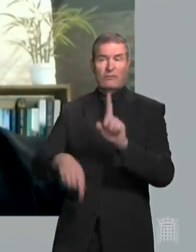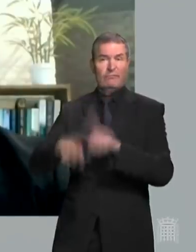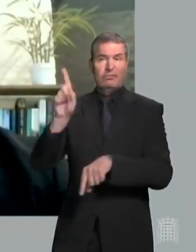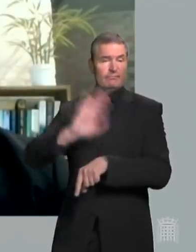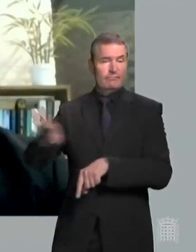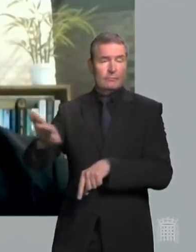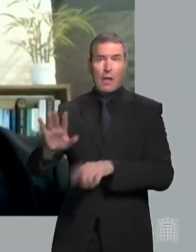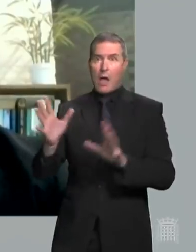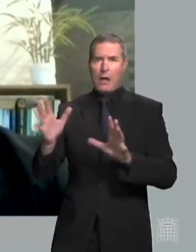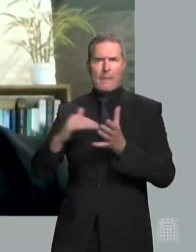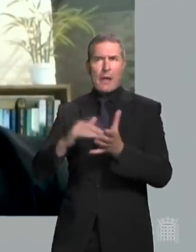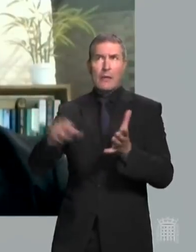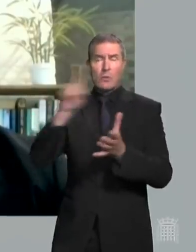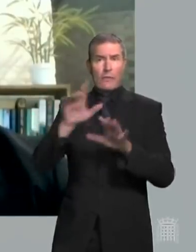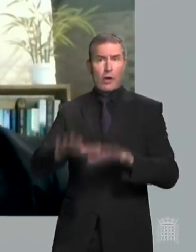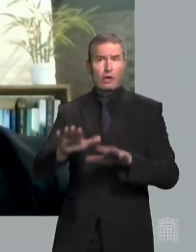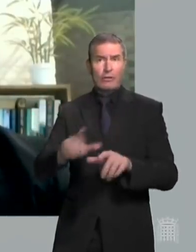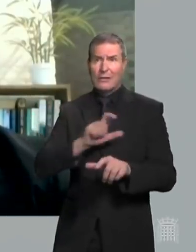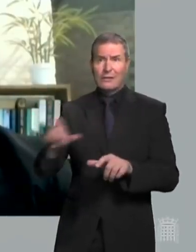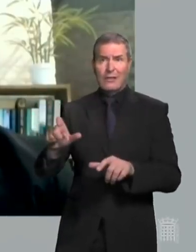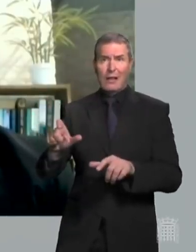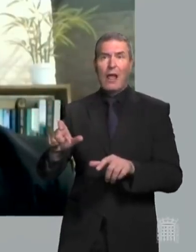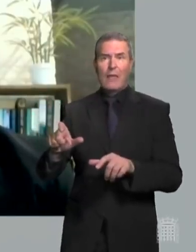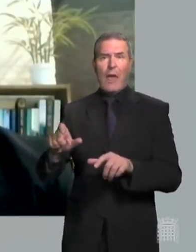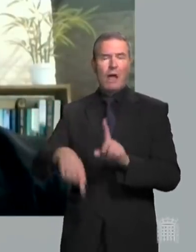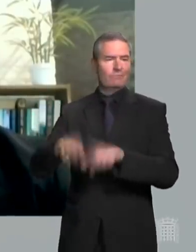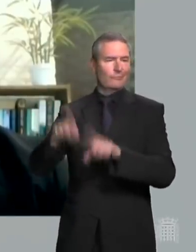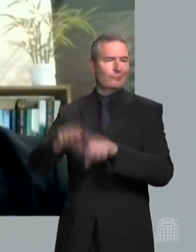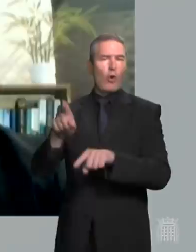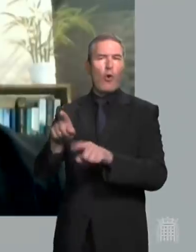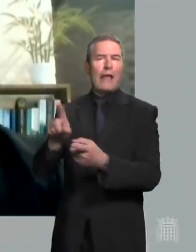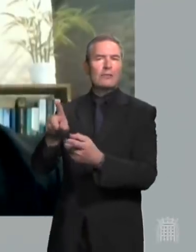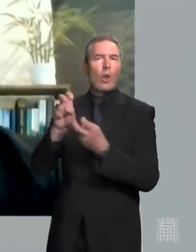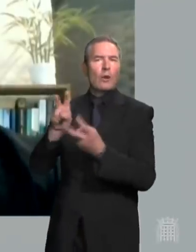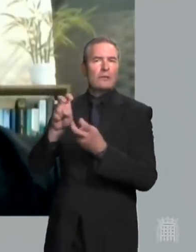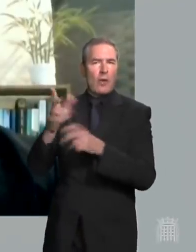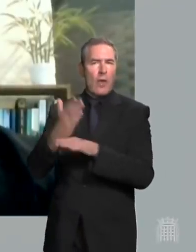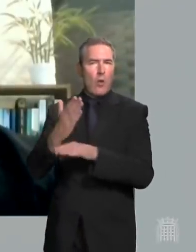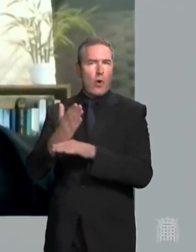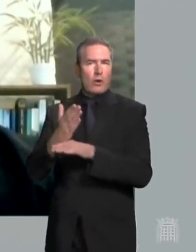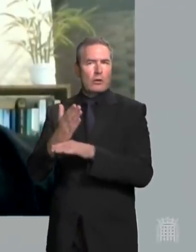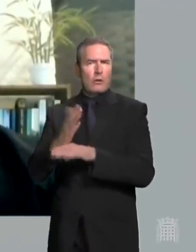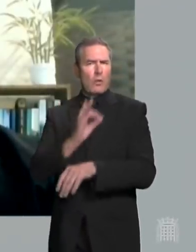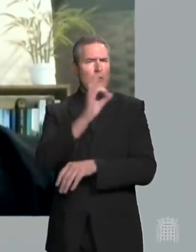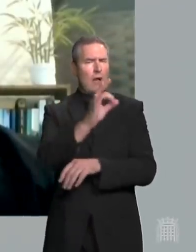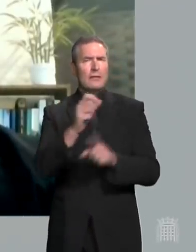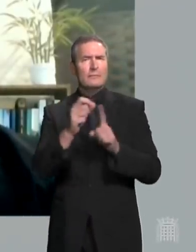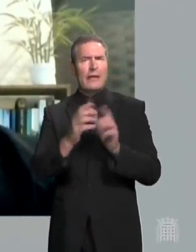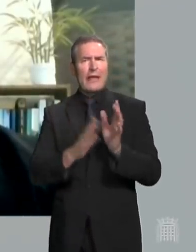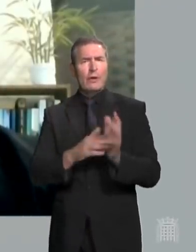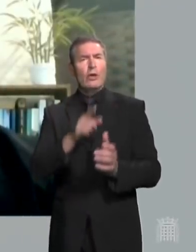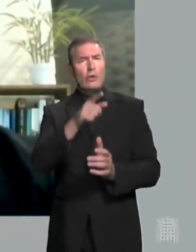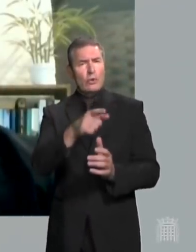and millions across the country continue to be excluded so I have to ask the Prime Minister why did he give those